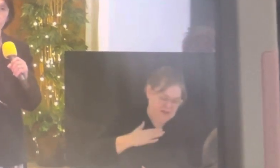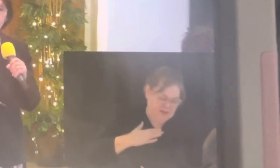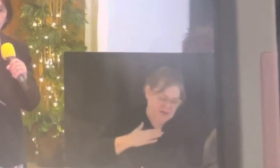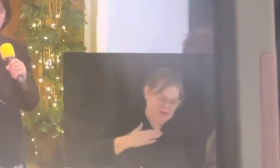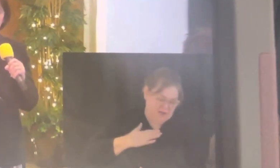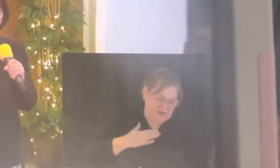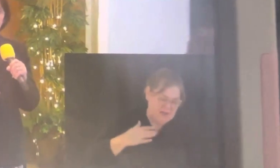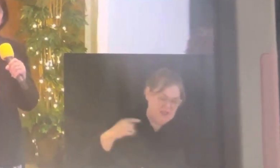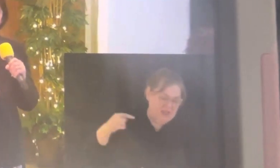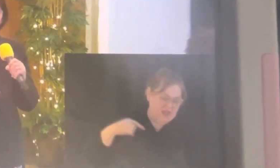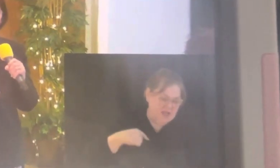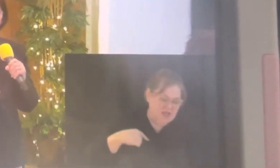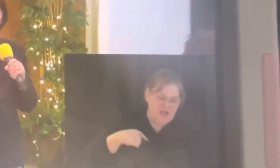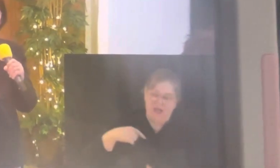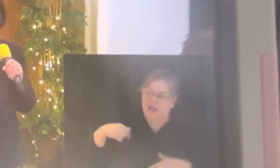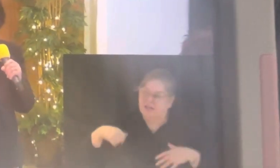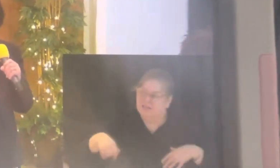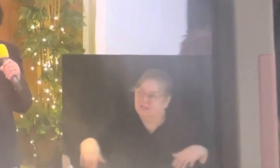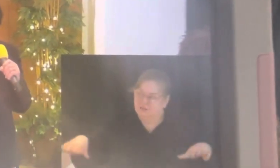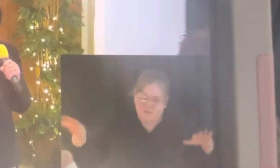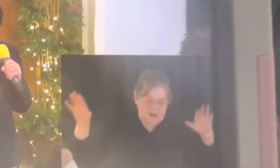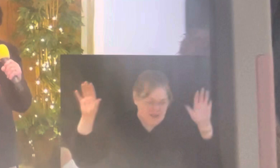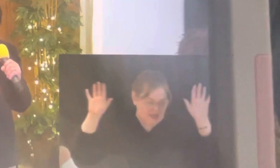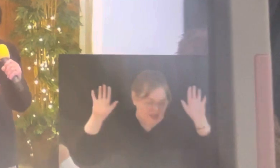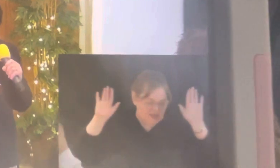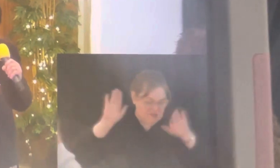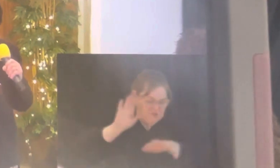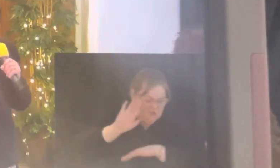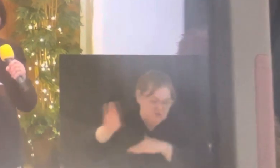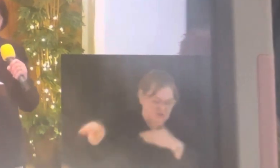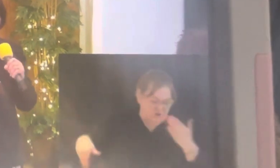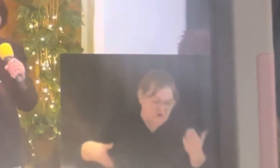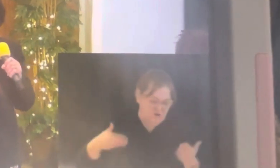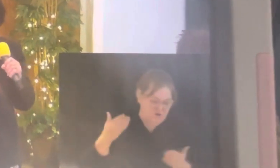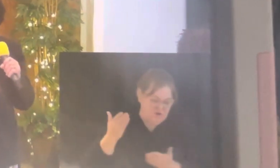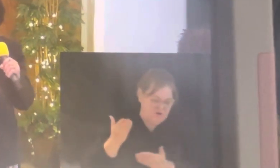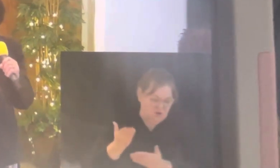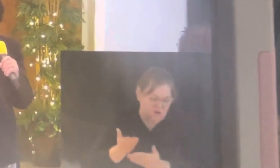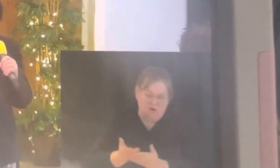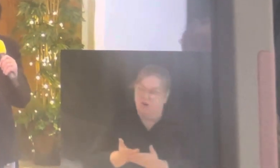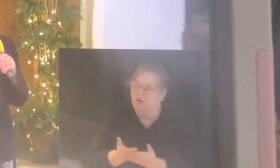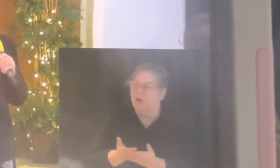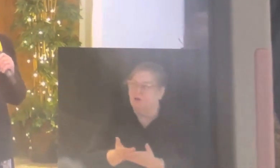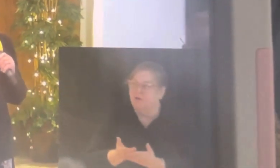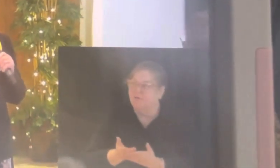mine. I surrender all,